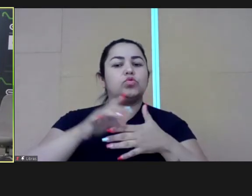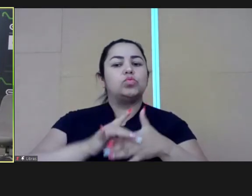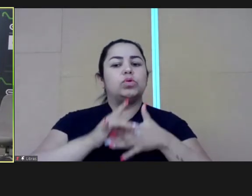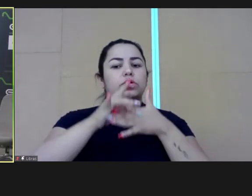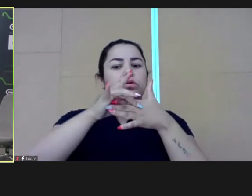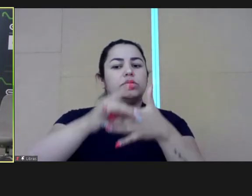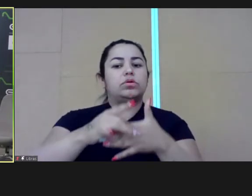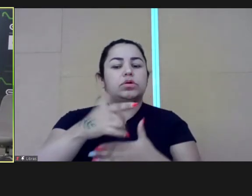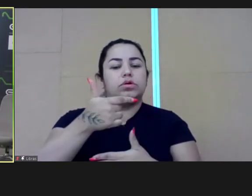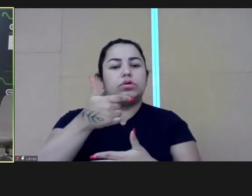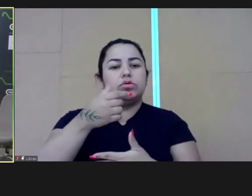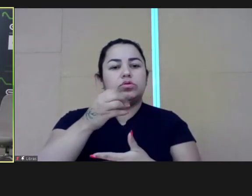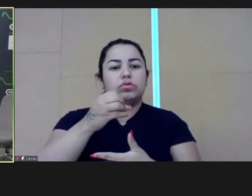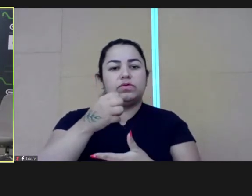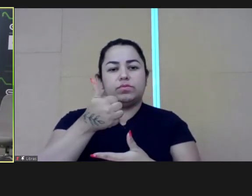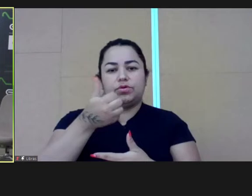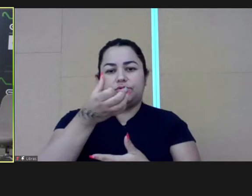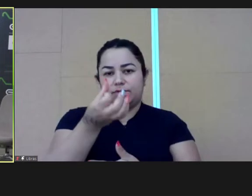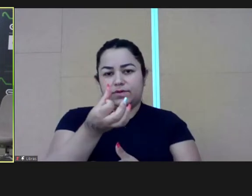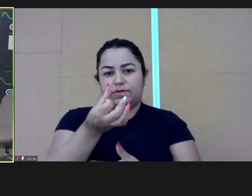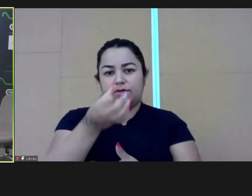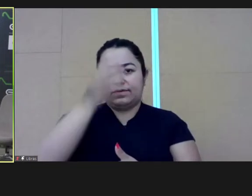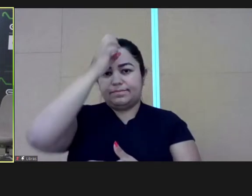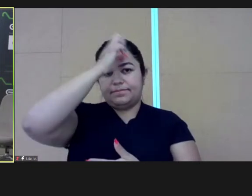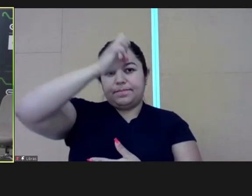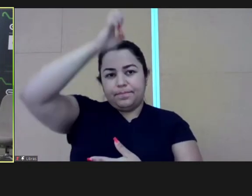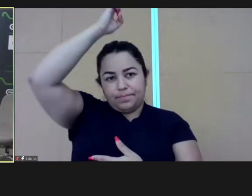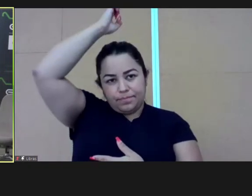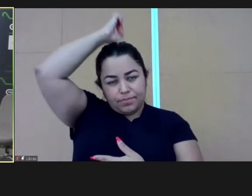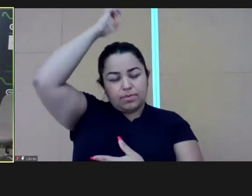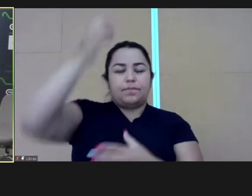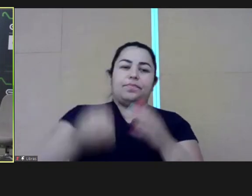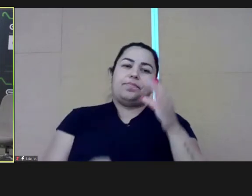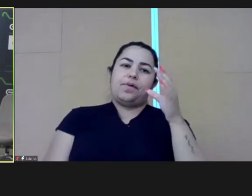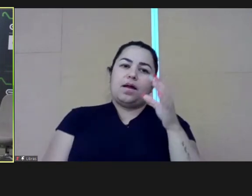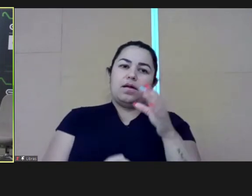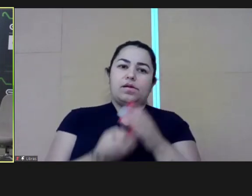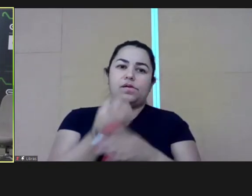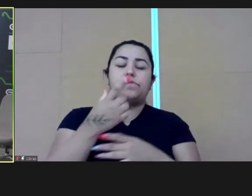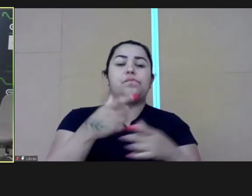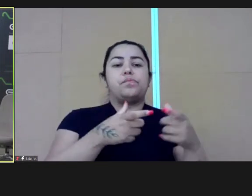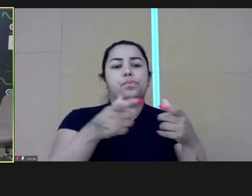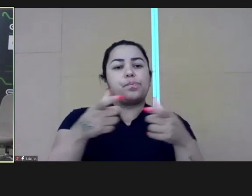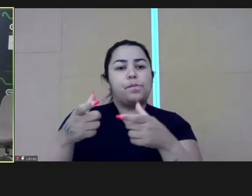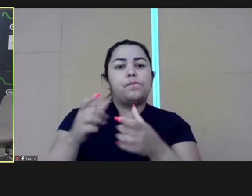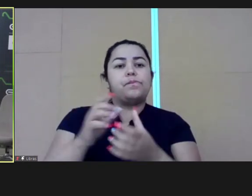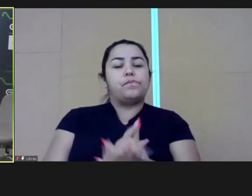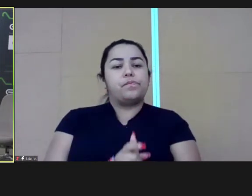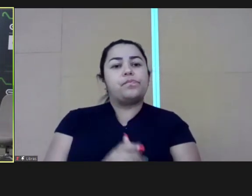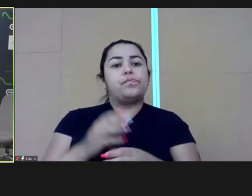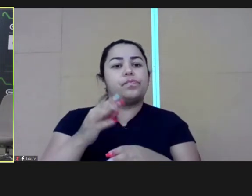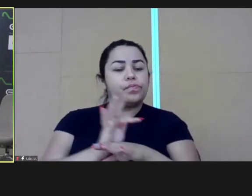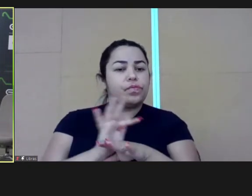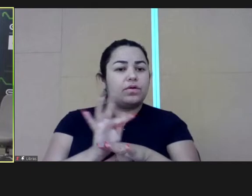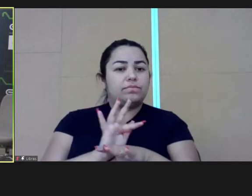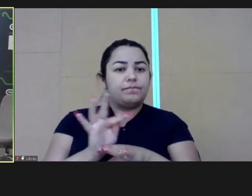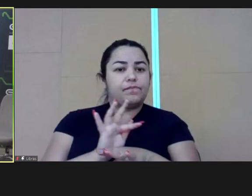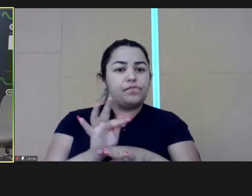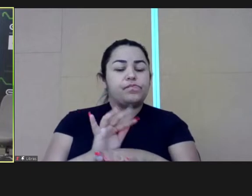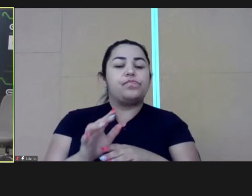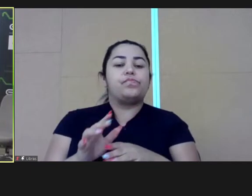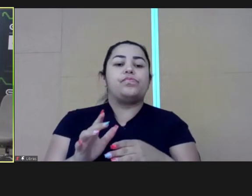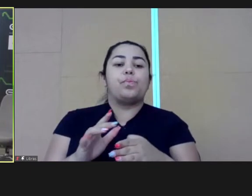to work with the leadership. In 2016, Enapi created a specific area